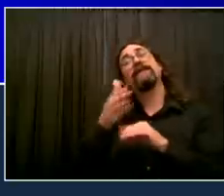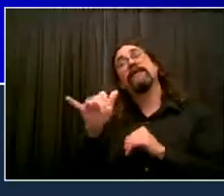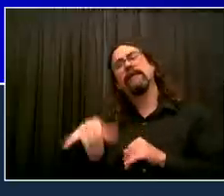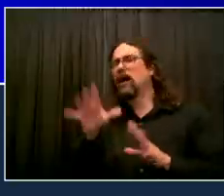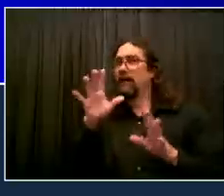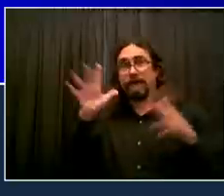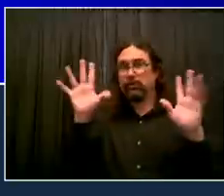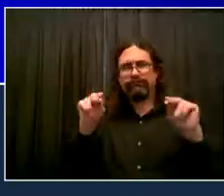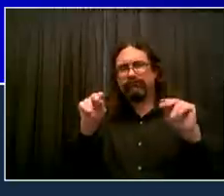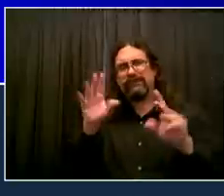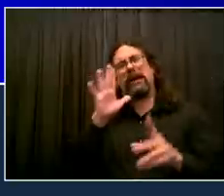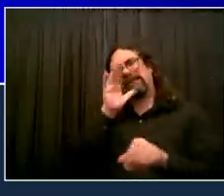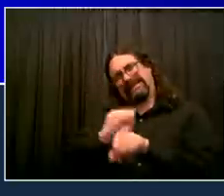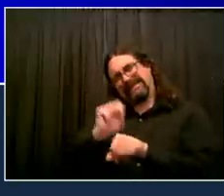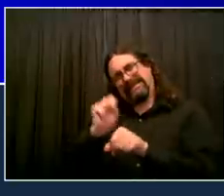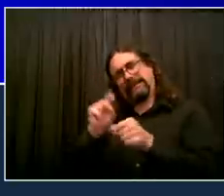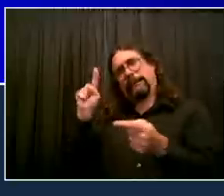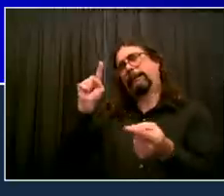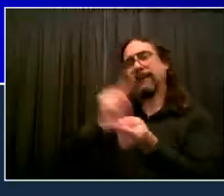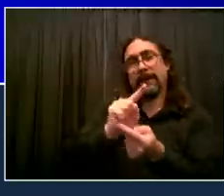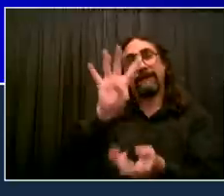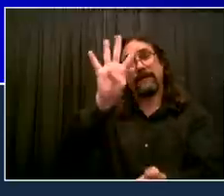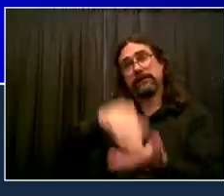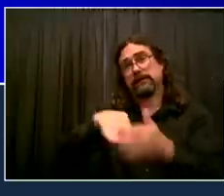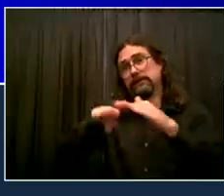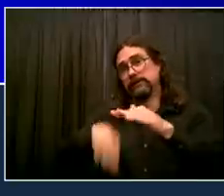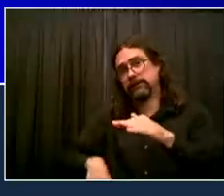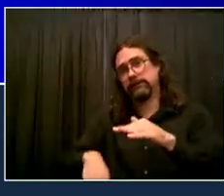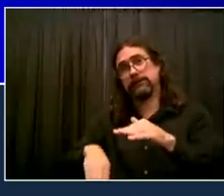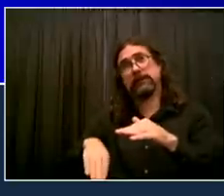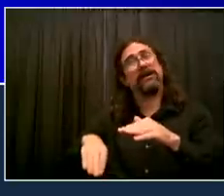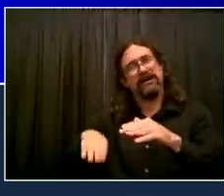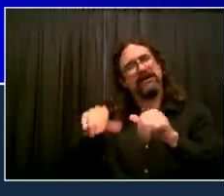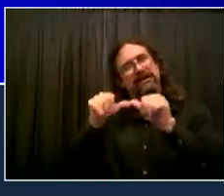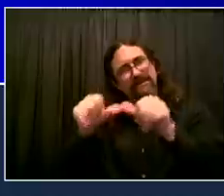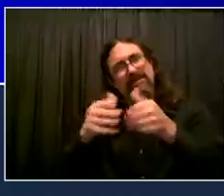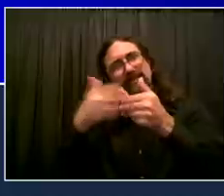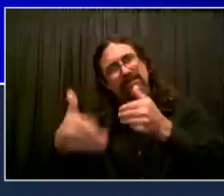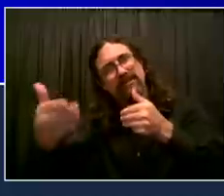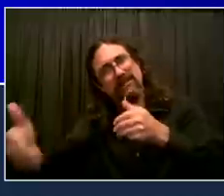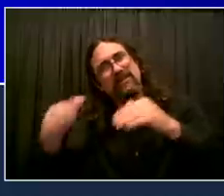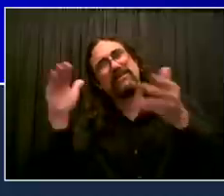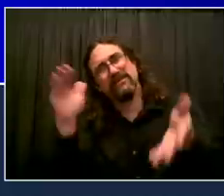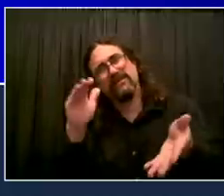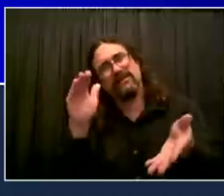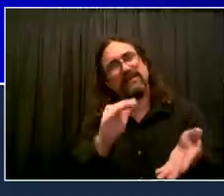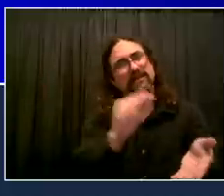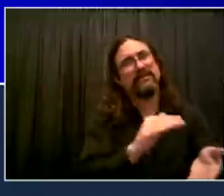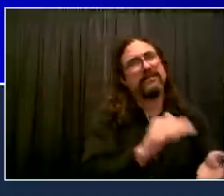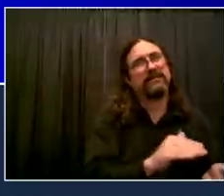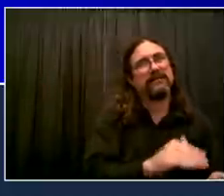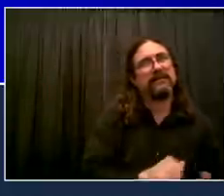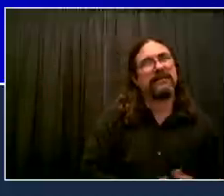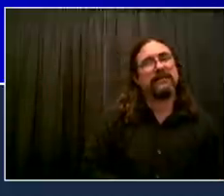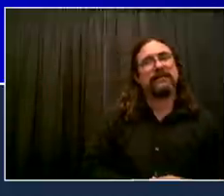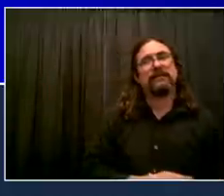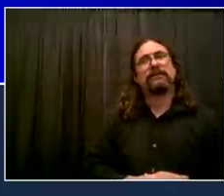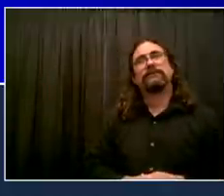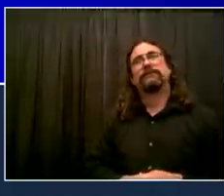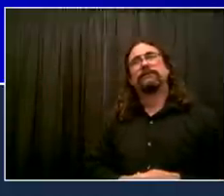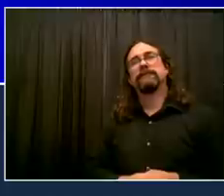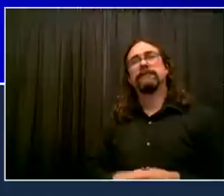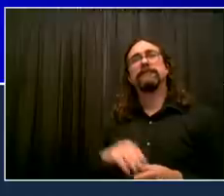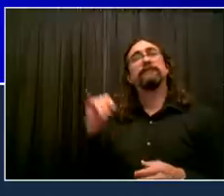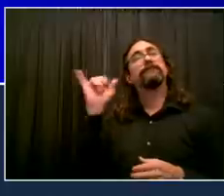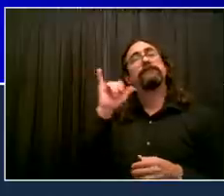combination with bringing more and more officers back and bringing in outside help from the NYPD, from private